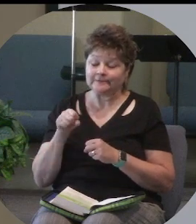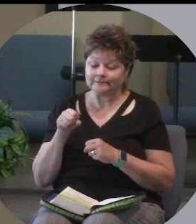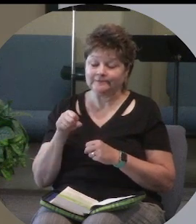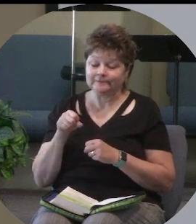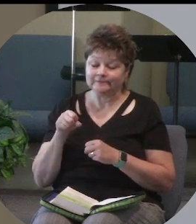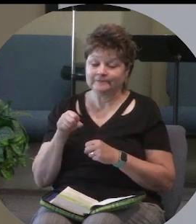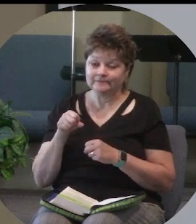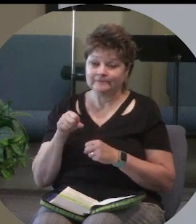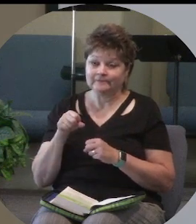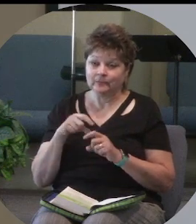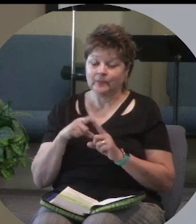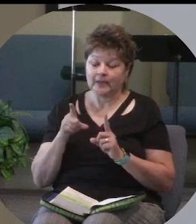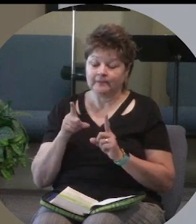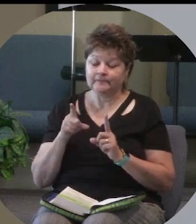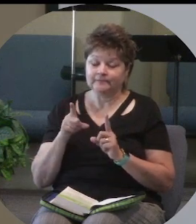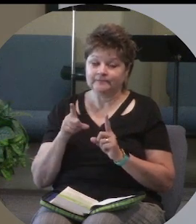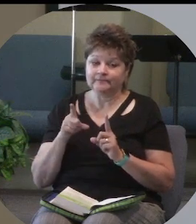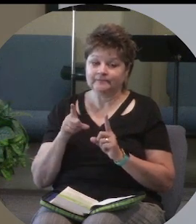but